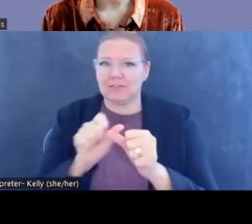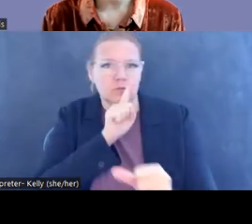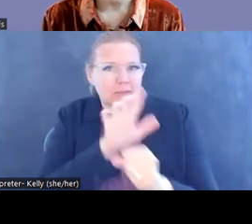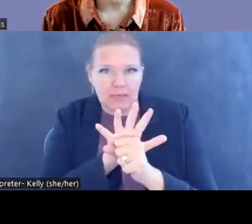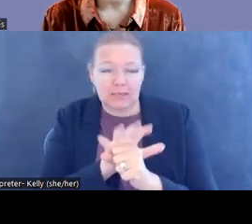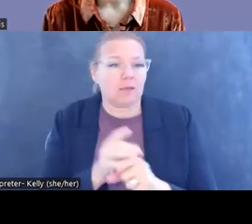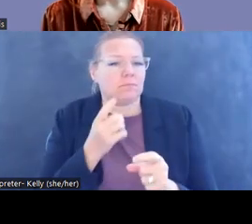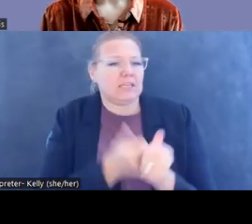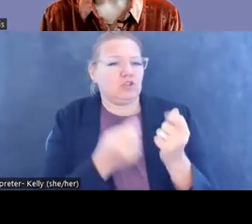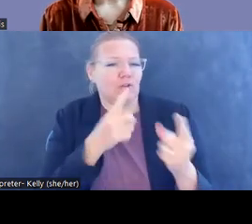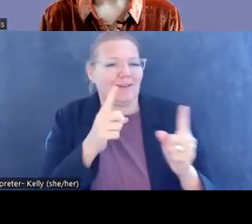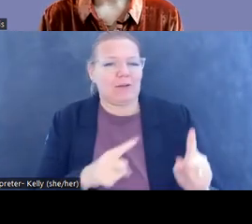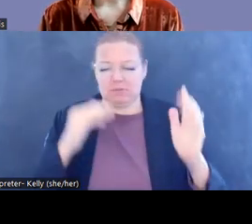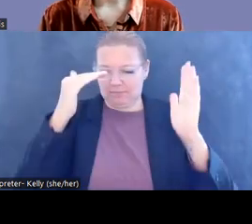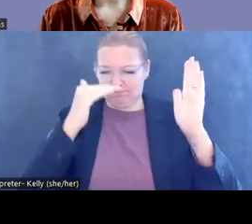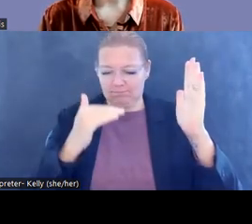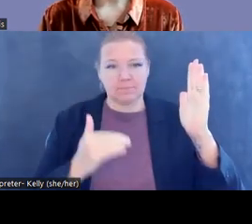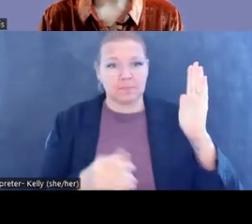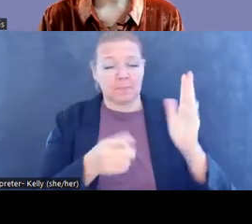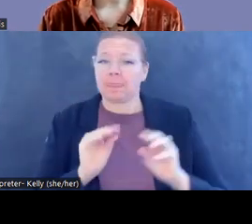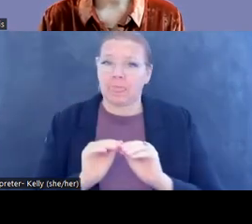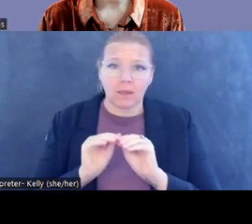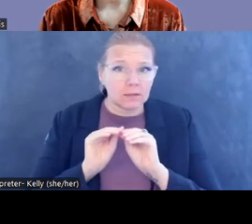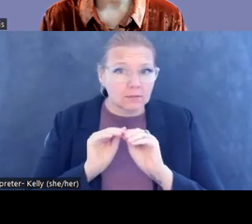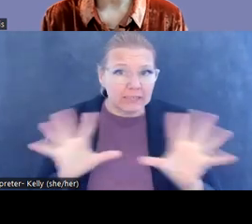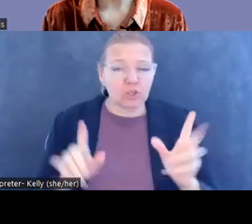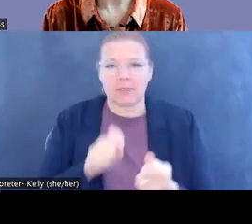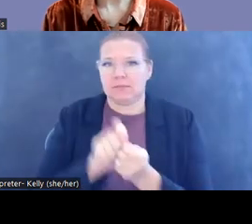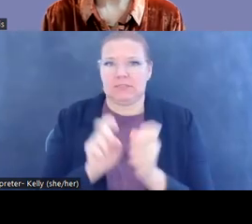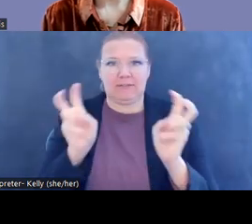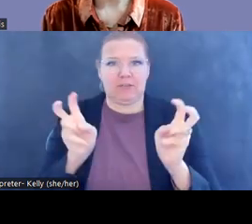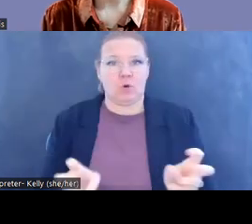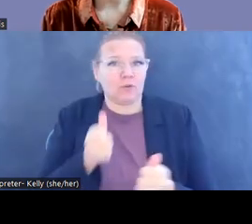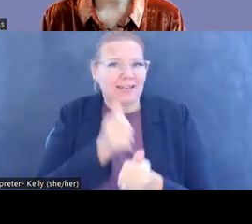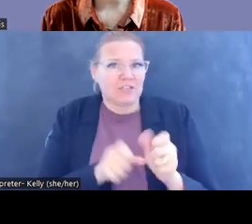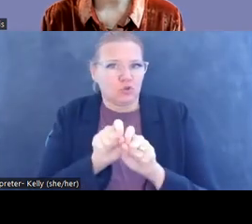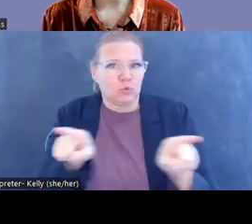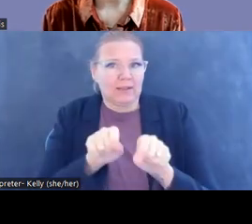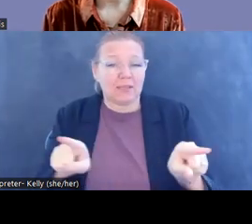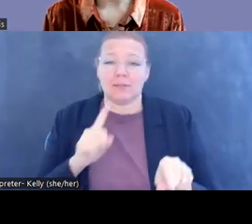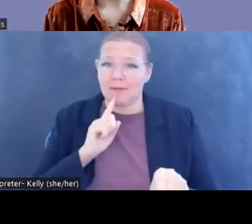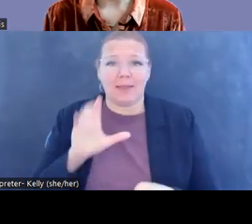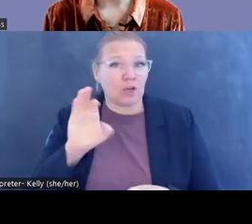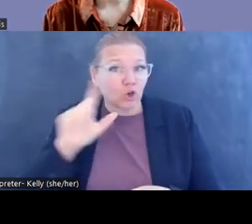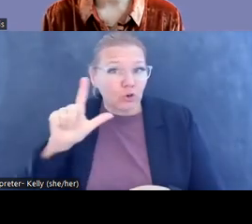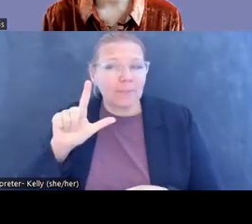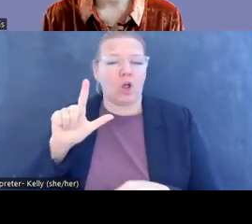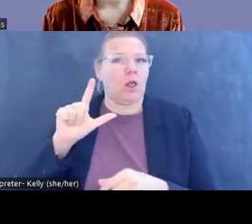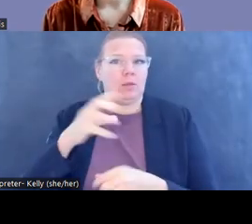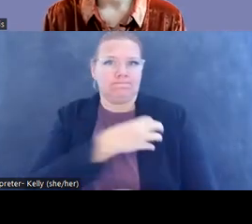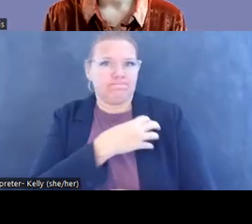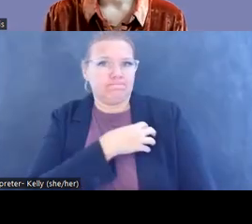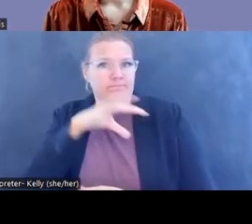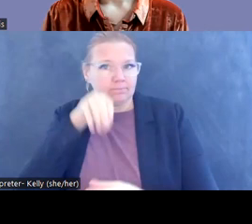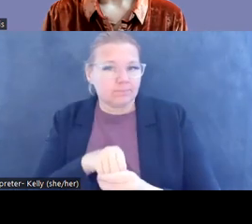listed on this slide, they have made clear in a specific quote in each press release that their criminal investigation is ongoing.